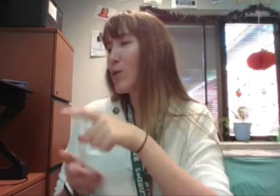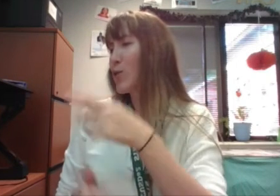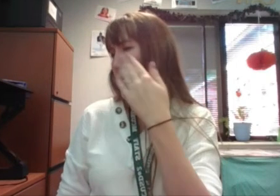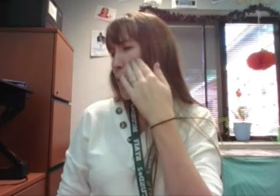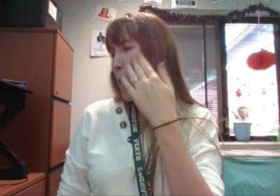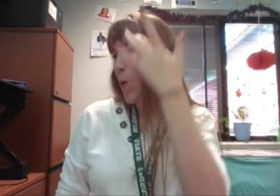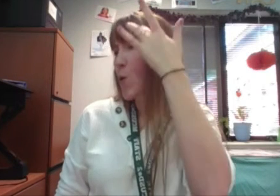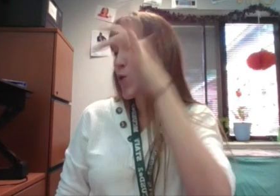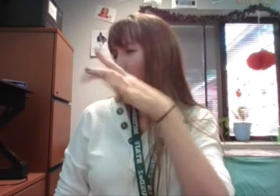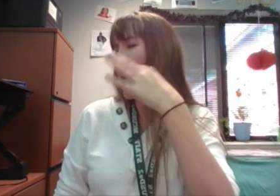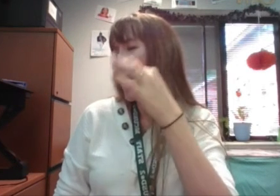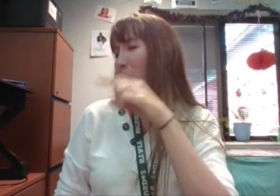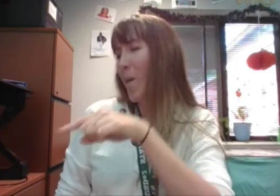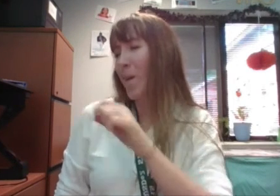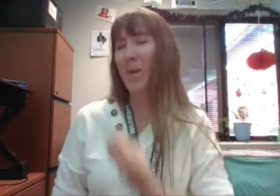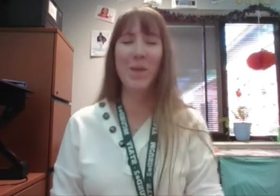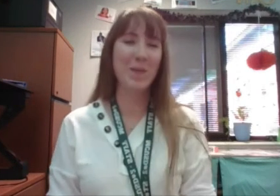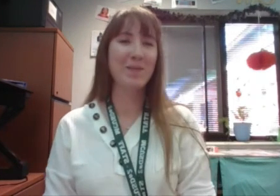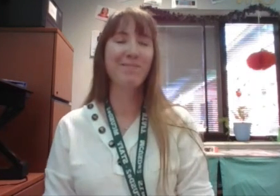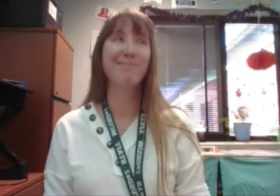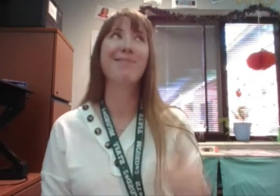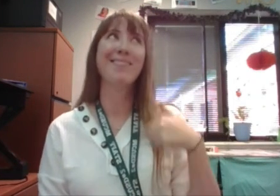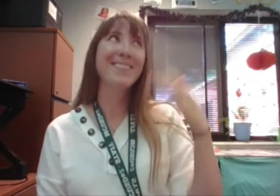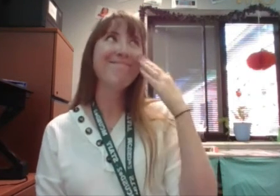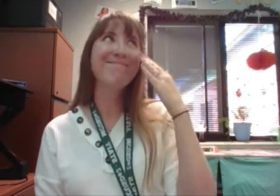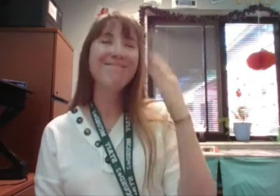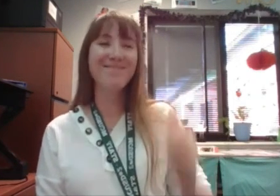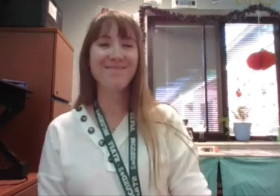one smart cat. I know.